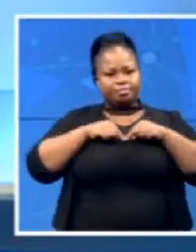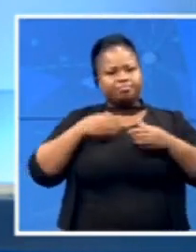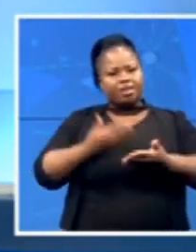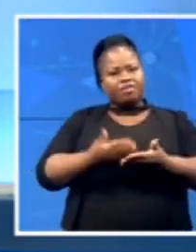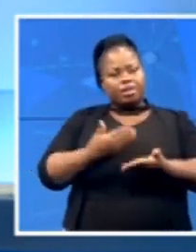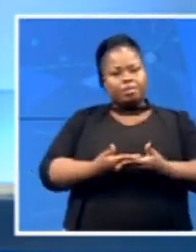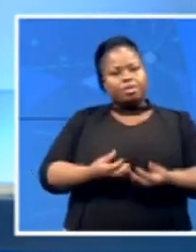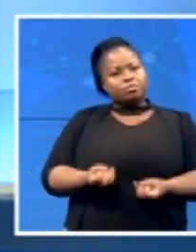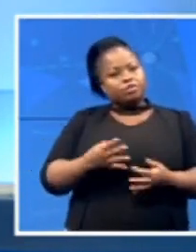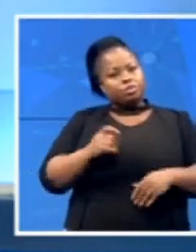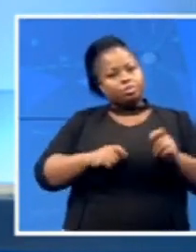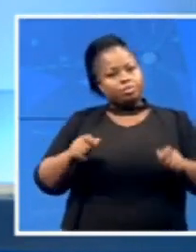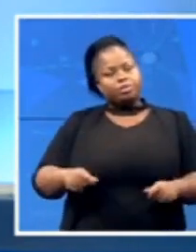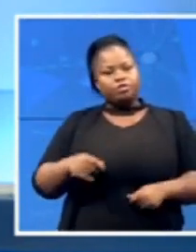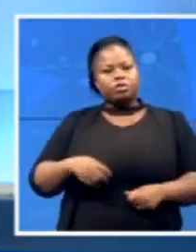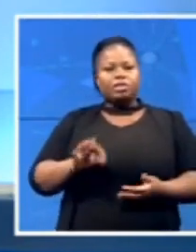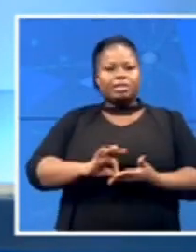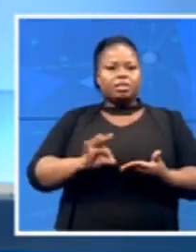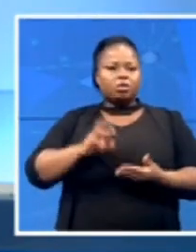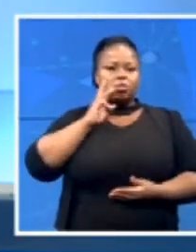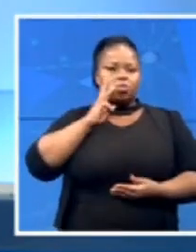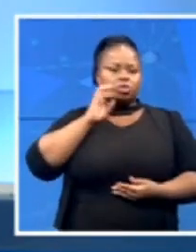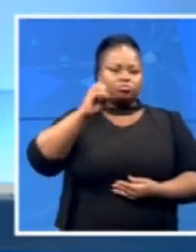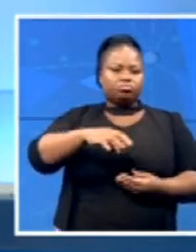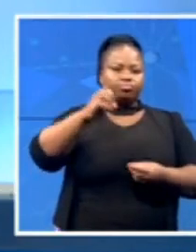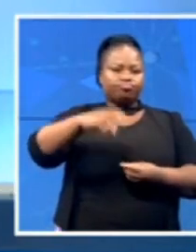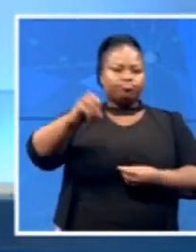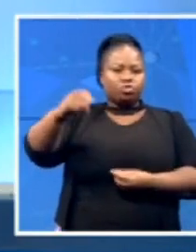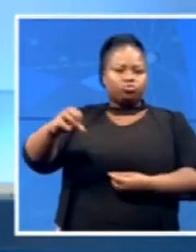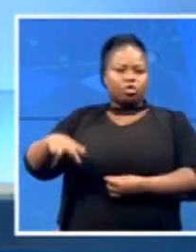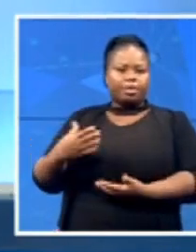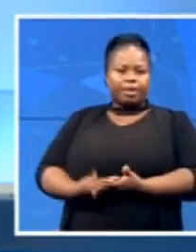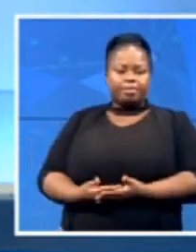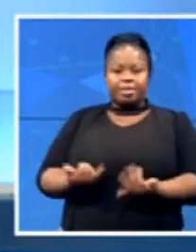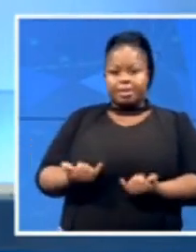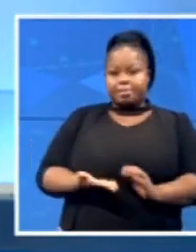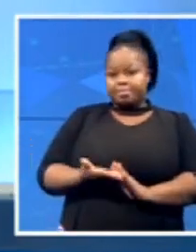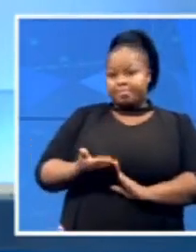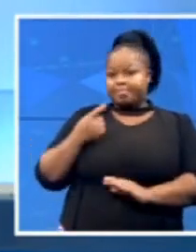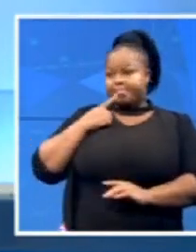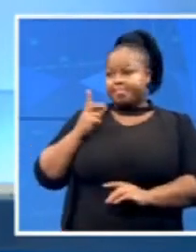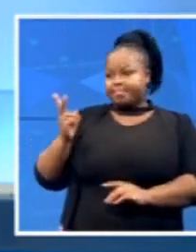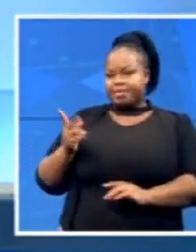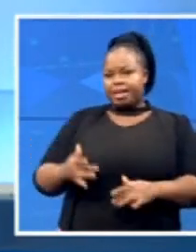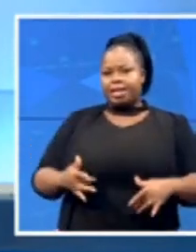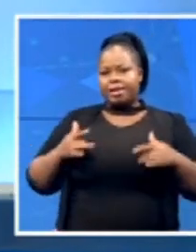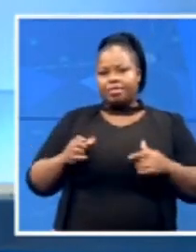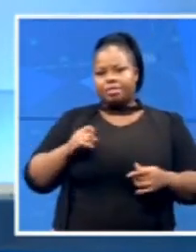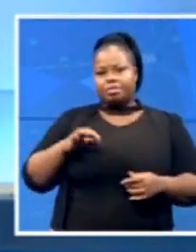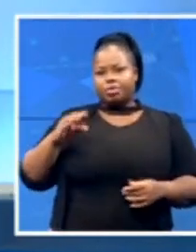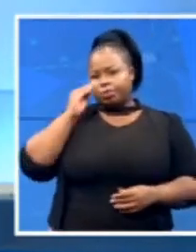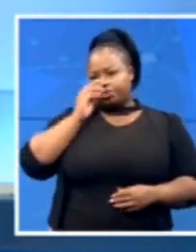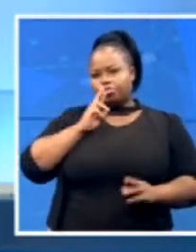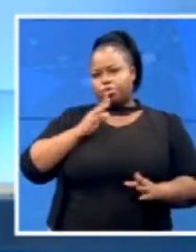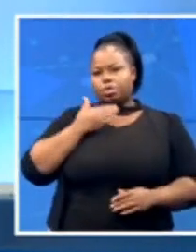off clean drinking water. We bring you the latest on the story with this live crossing to SABC News reporter Mariska Buatha